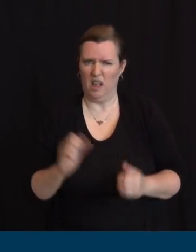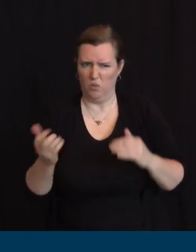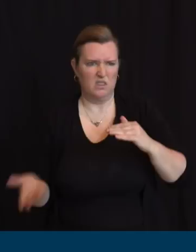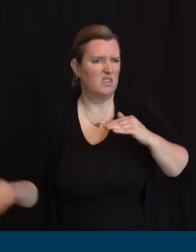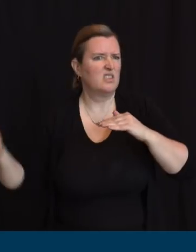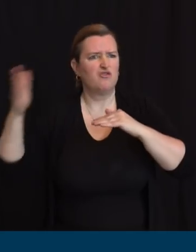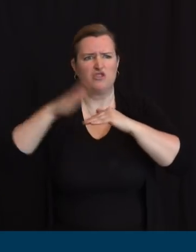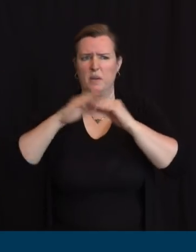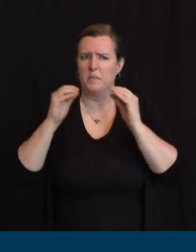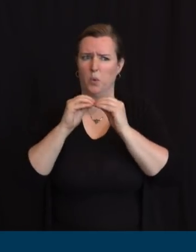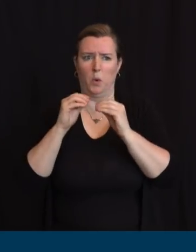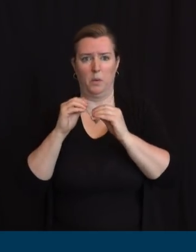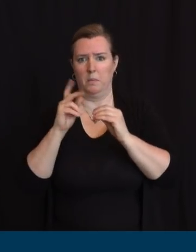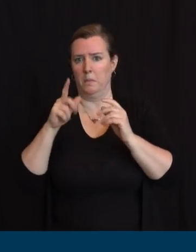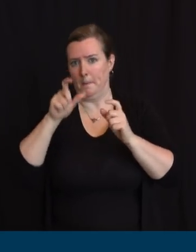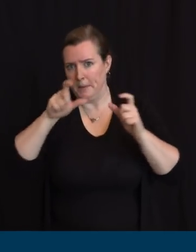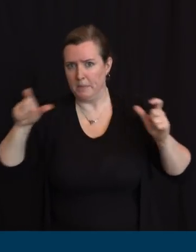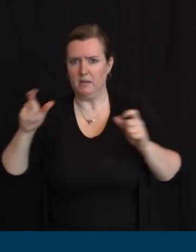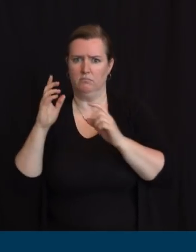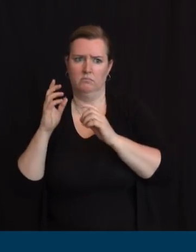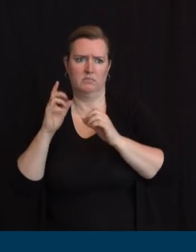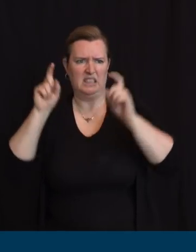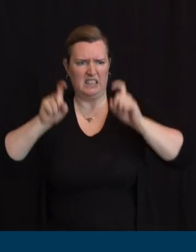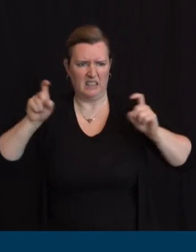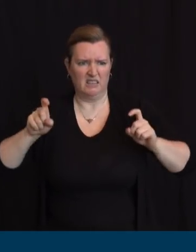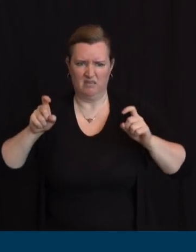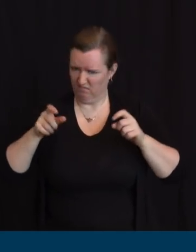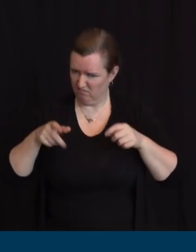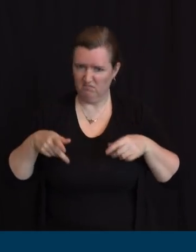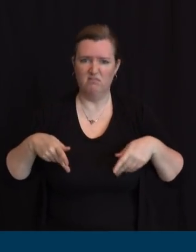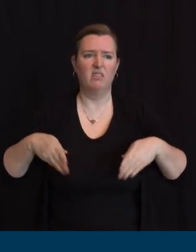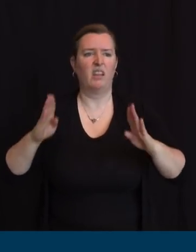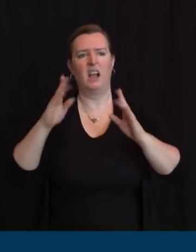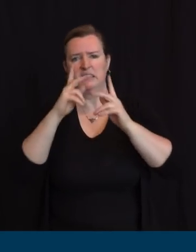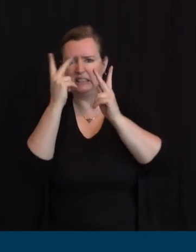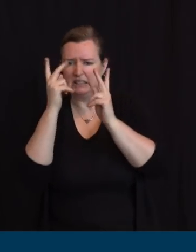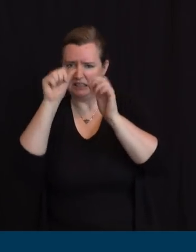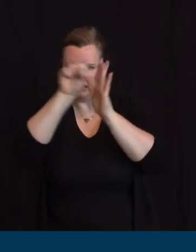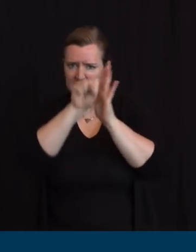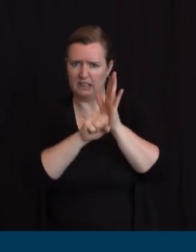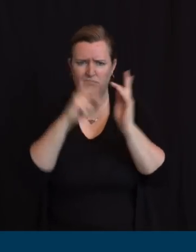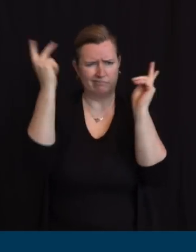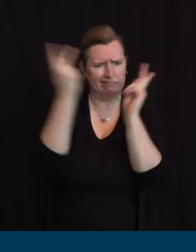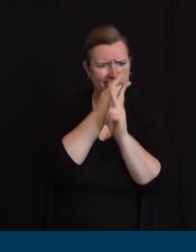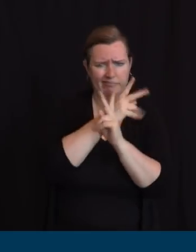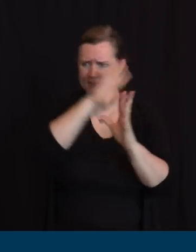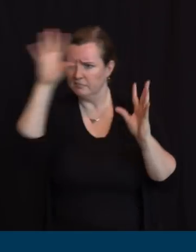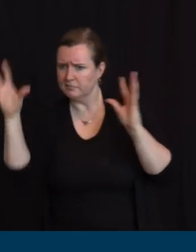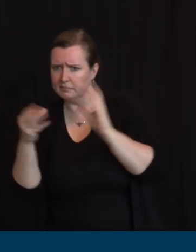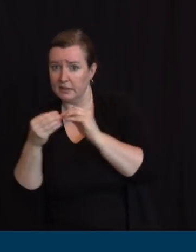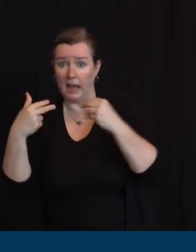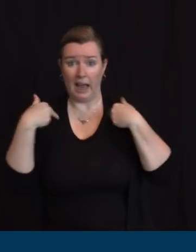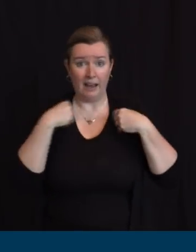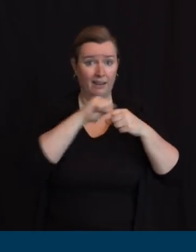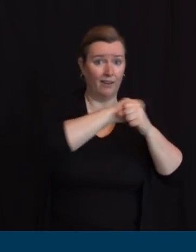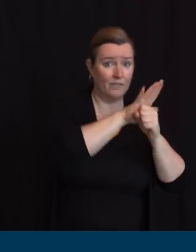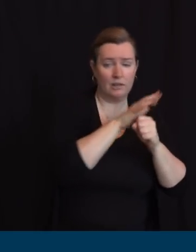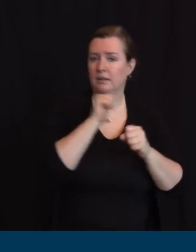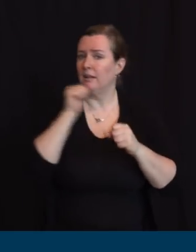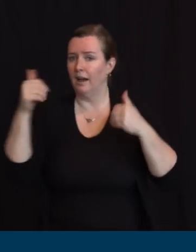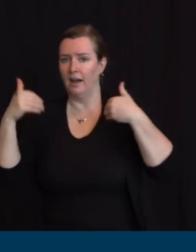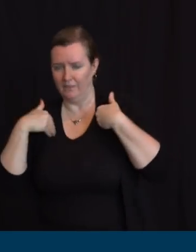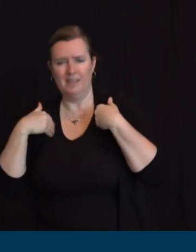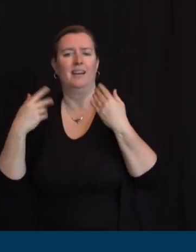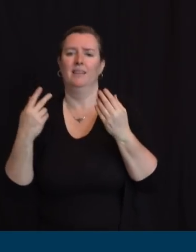to informing our state strategies going forward. I've been in touch with the Chancellor